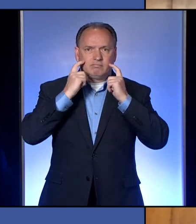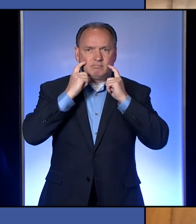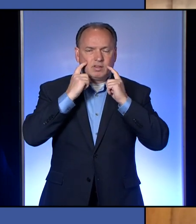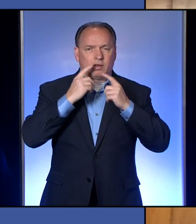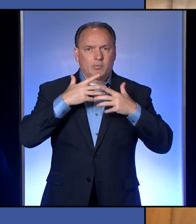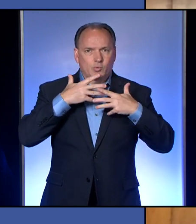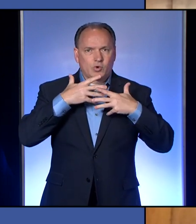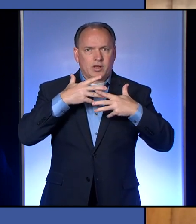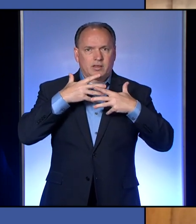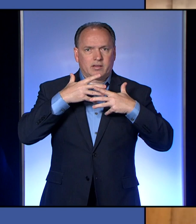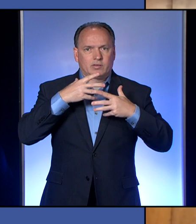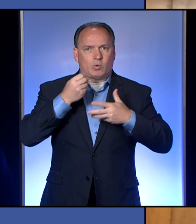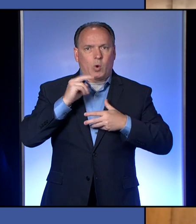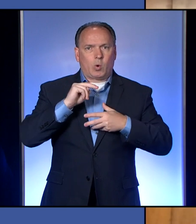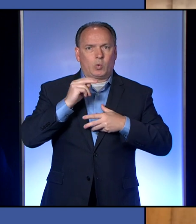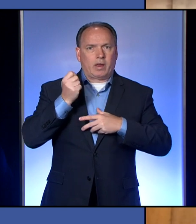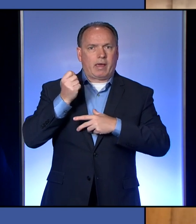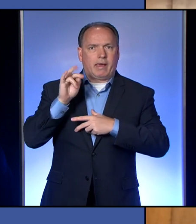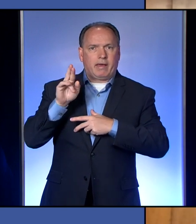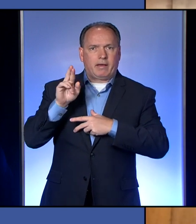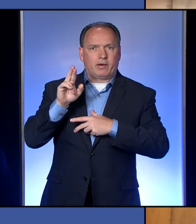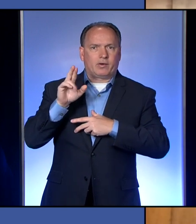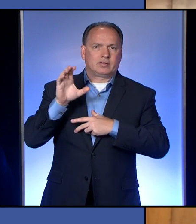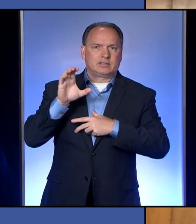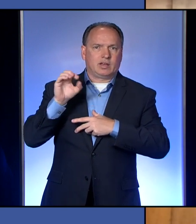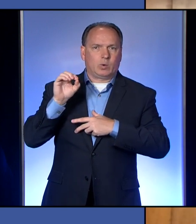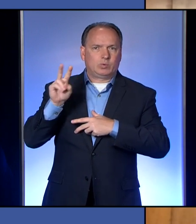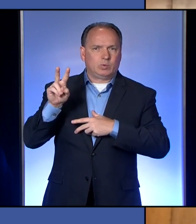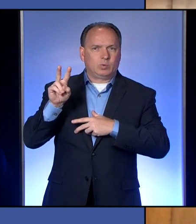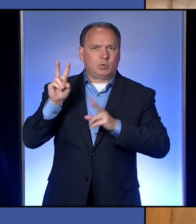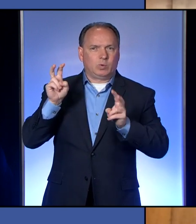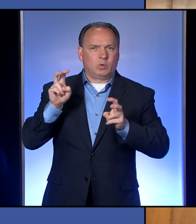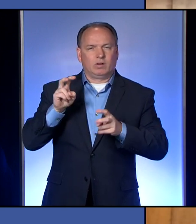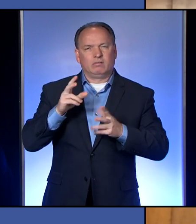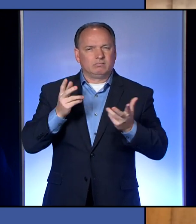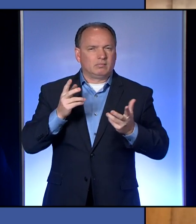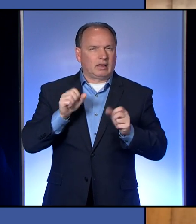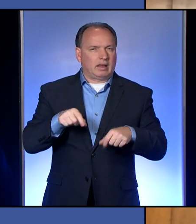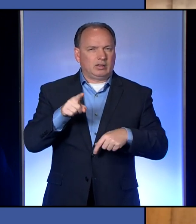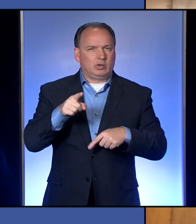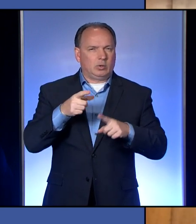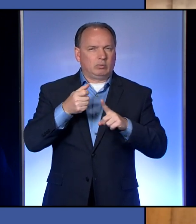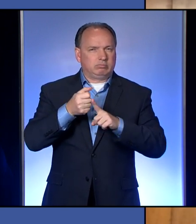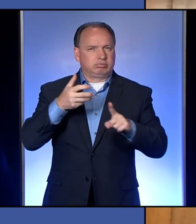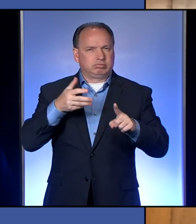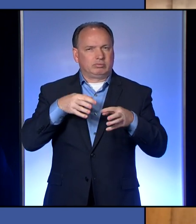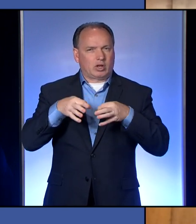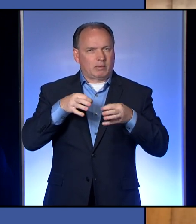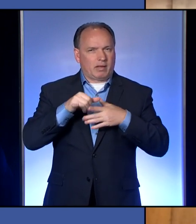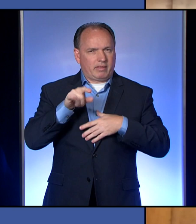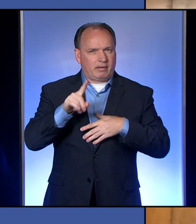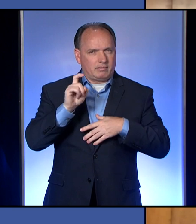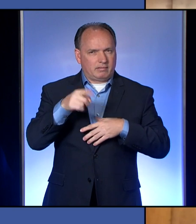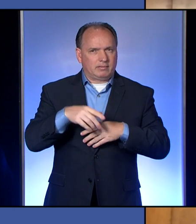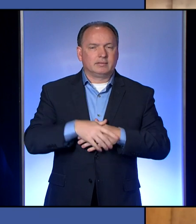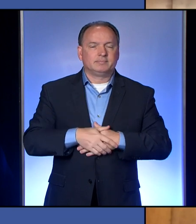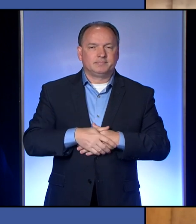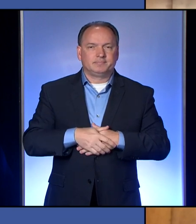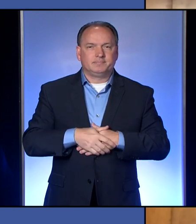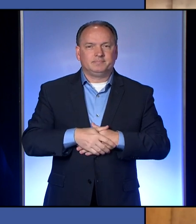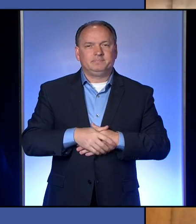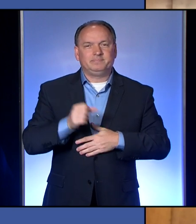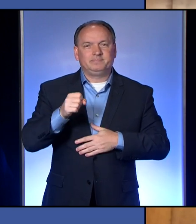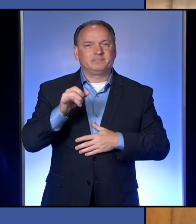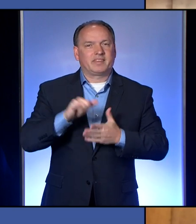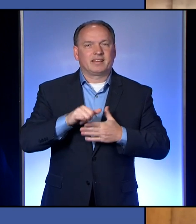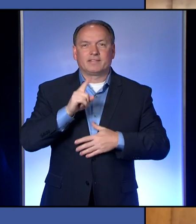in your own air, your own carbon dioxide exhaust. Can you talk about that? Yeah,